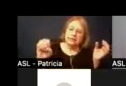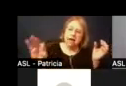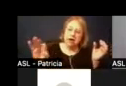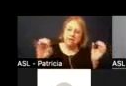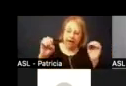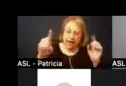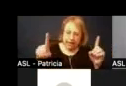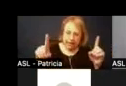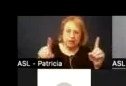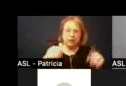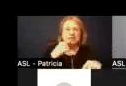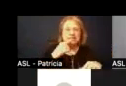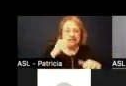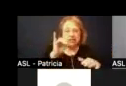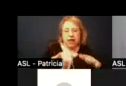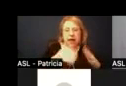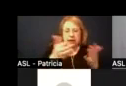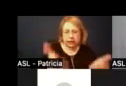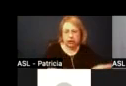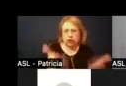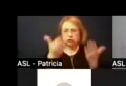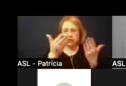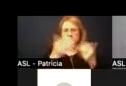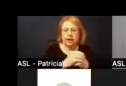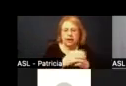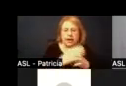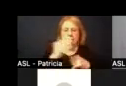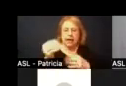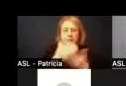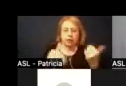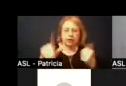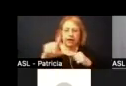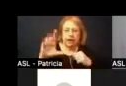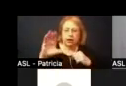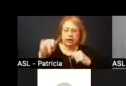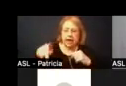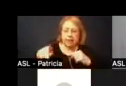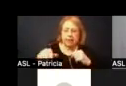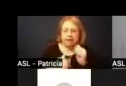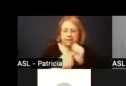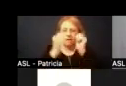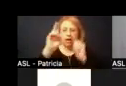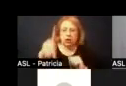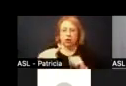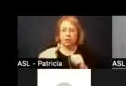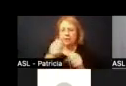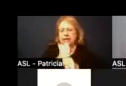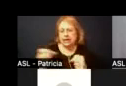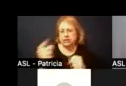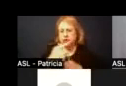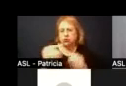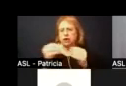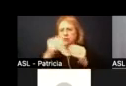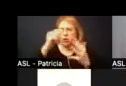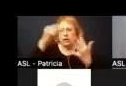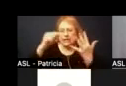and of course you know we'll uh as part of the lcap and and a follow-up next year we'll go into more detail about